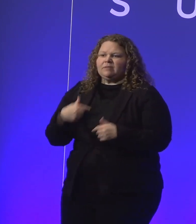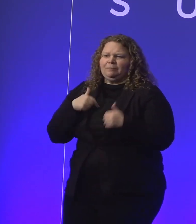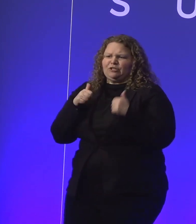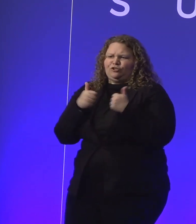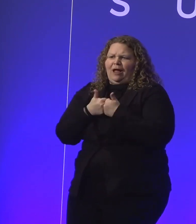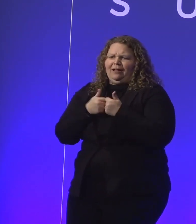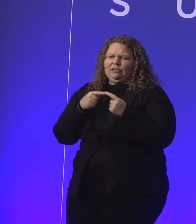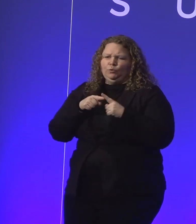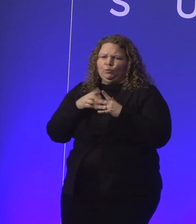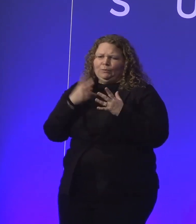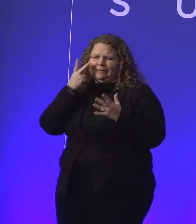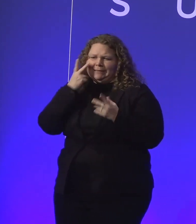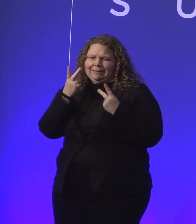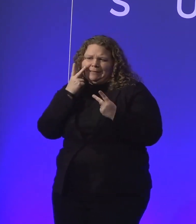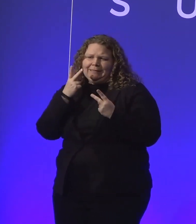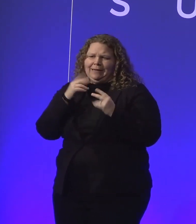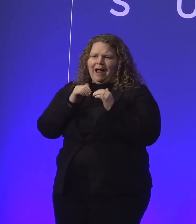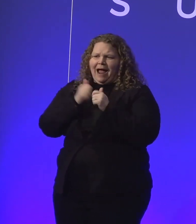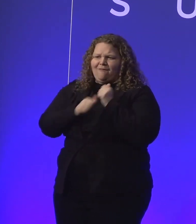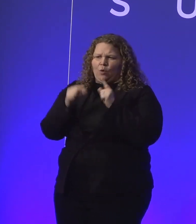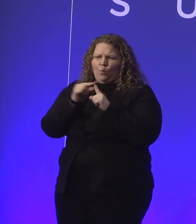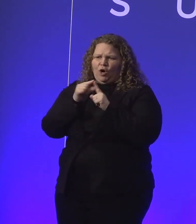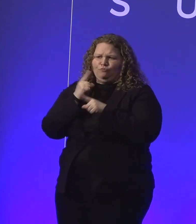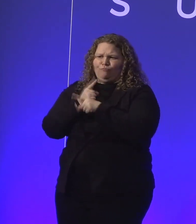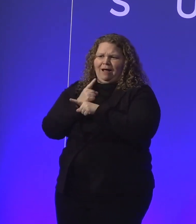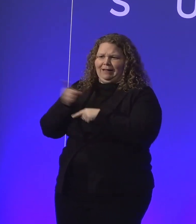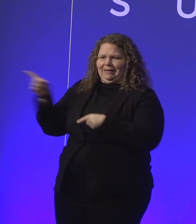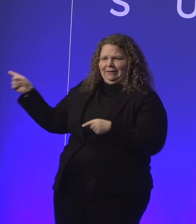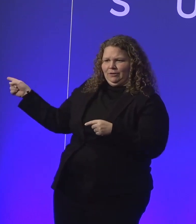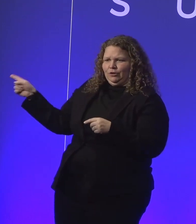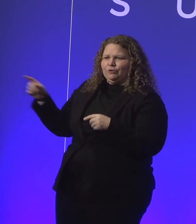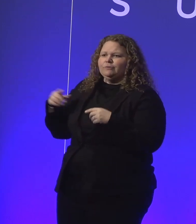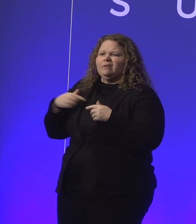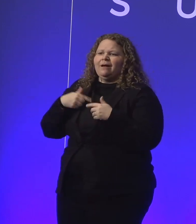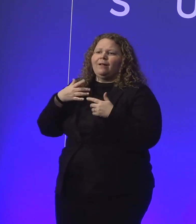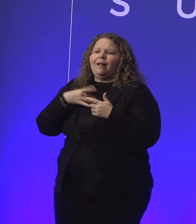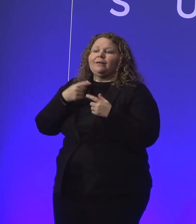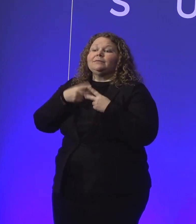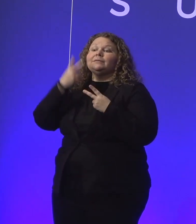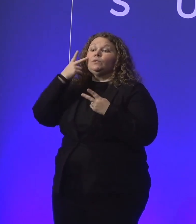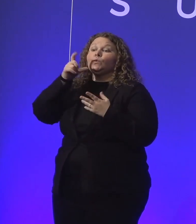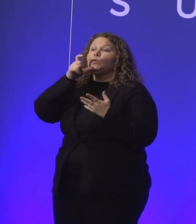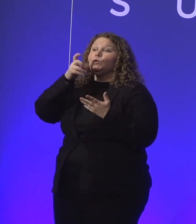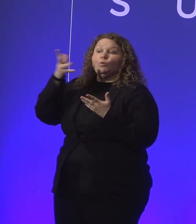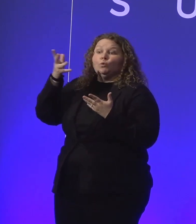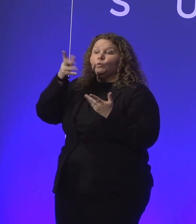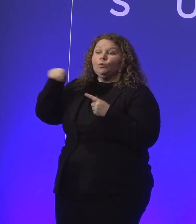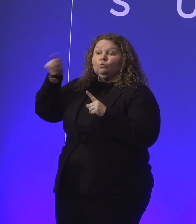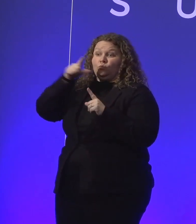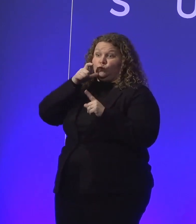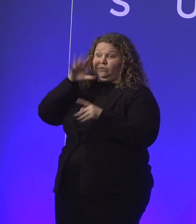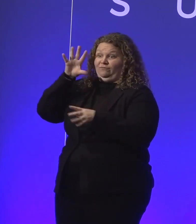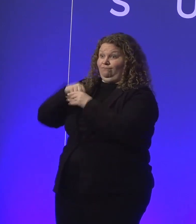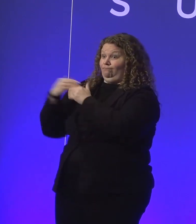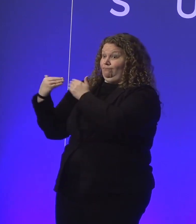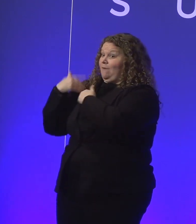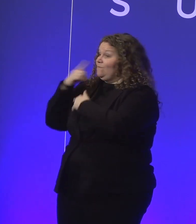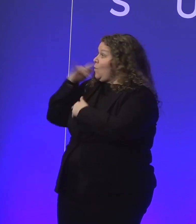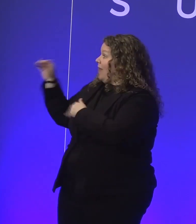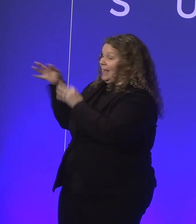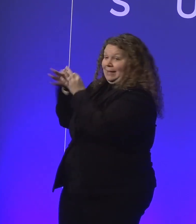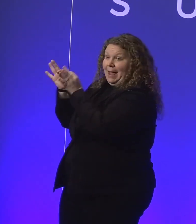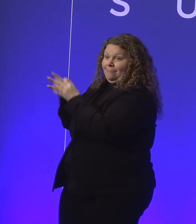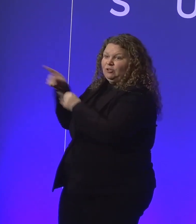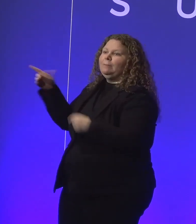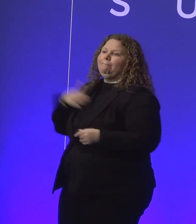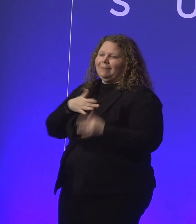every word correctly up here. So I would like whomever is this in charge of this to please contact me